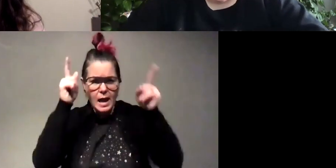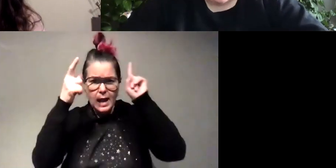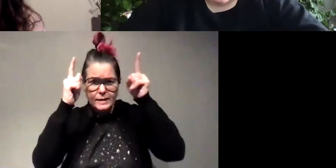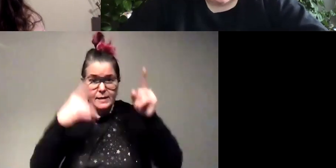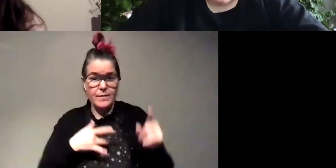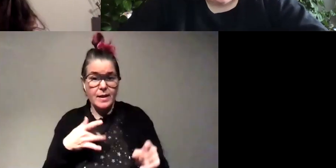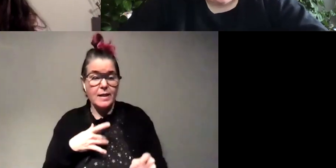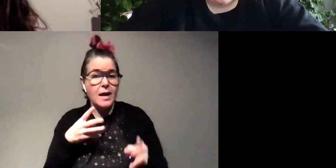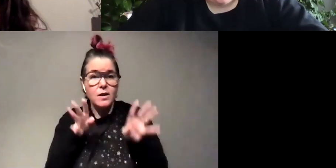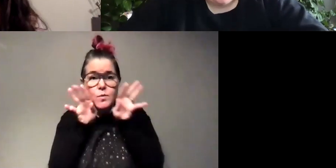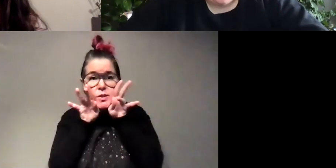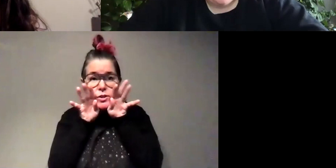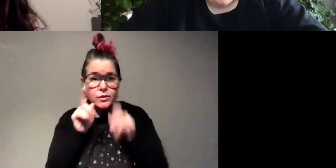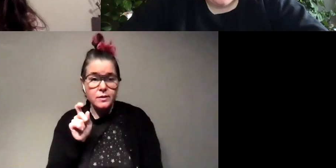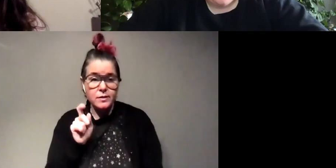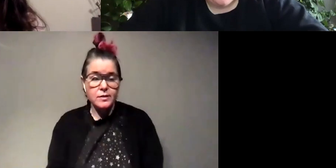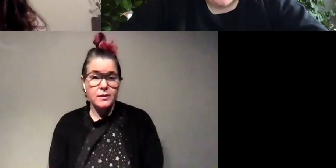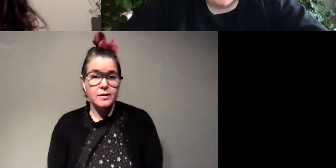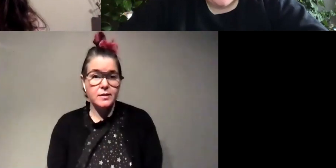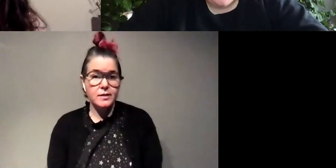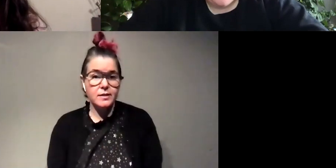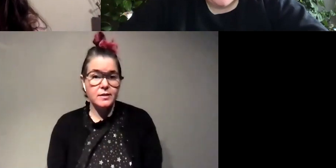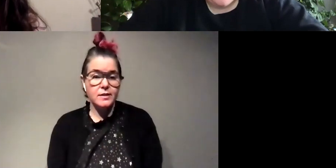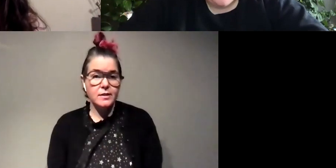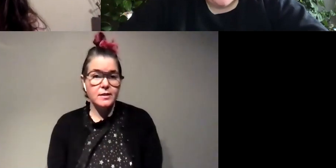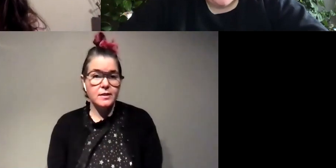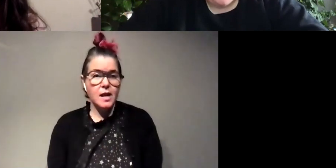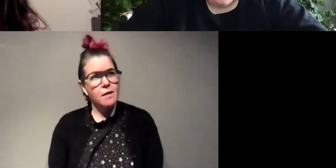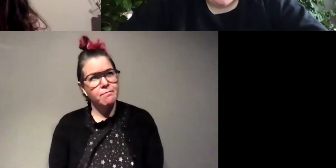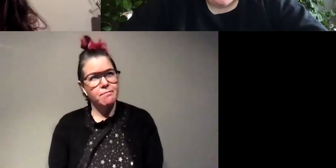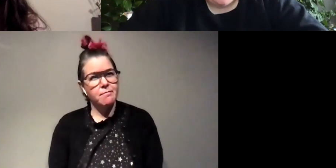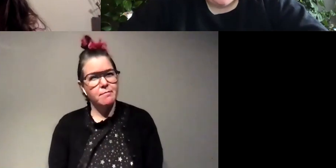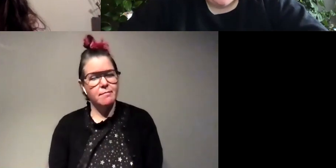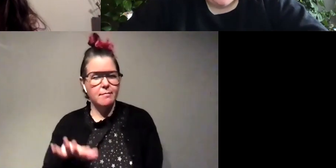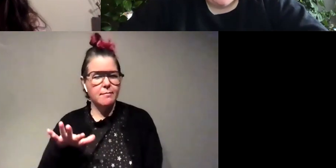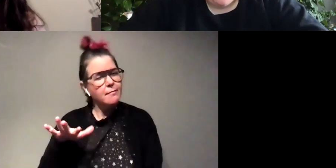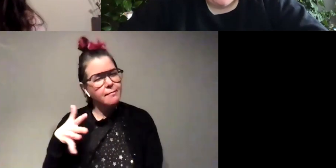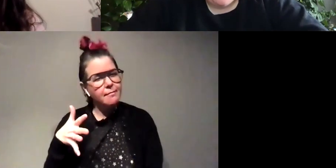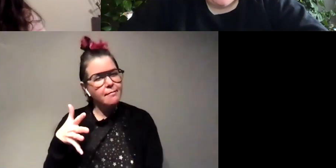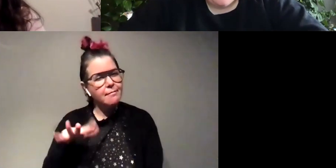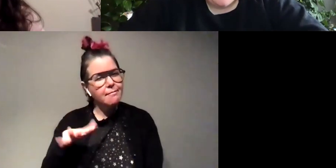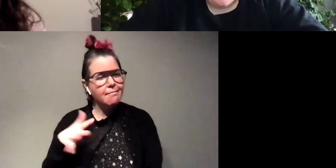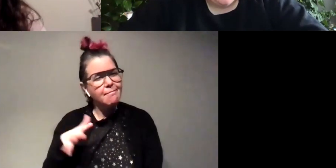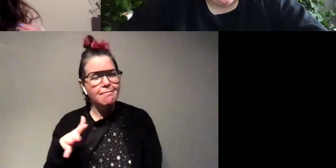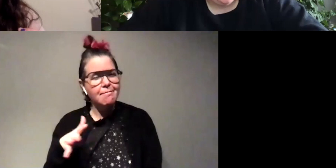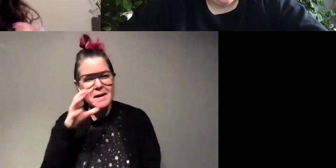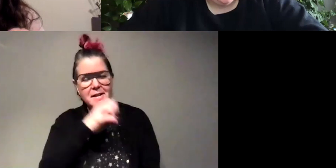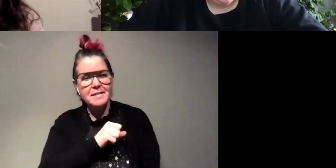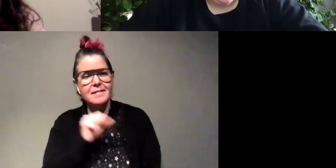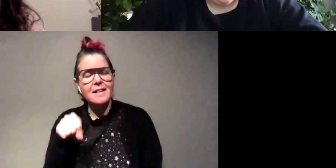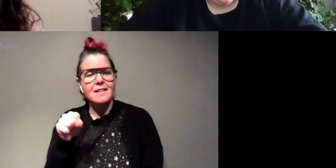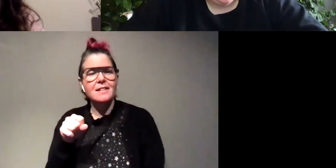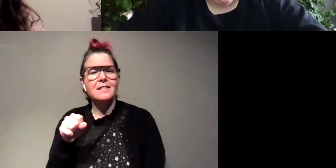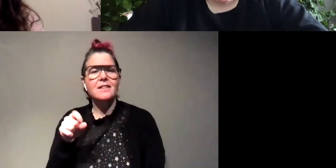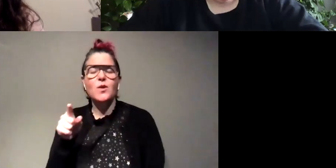um a little bit i guess yeah they're really they're